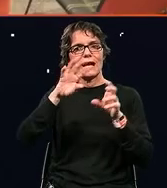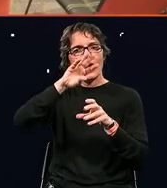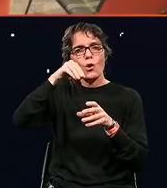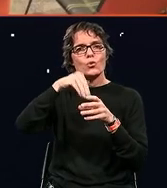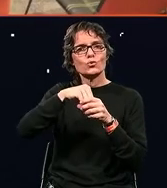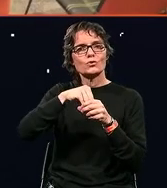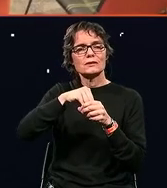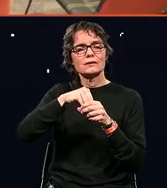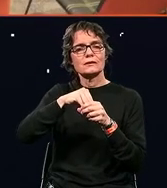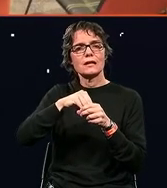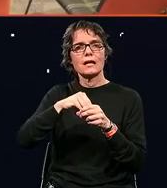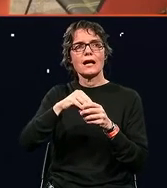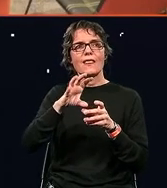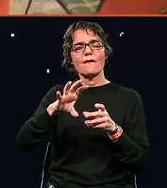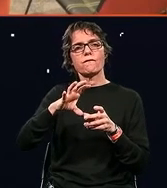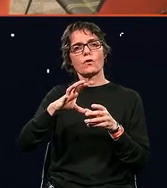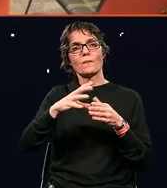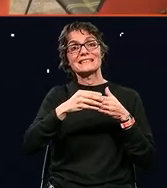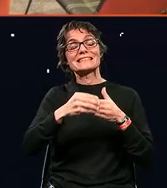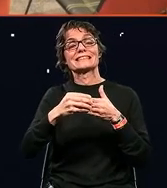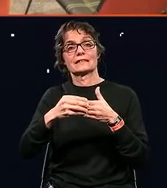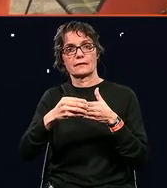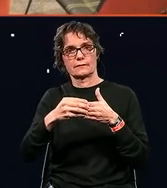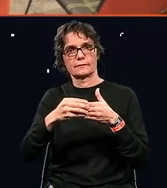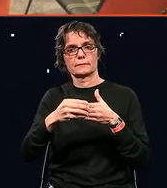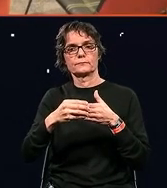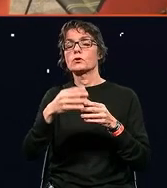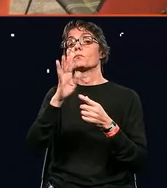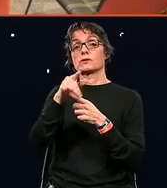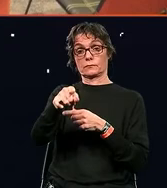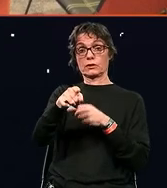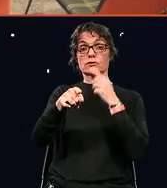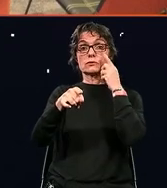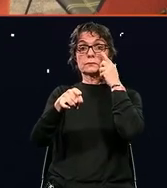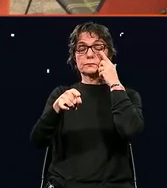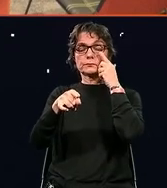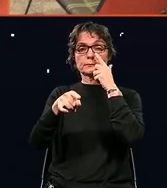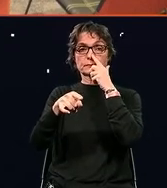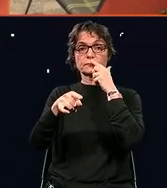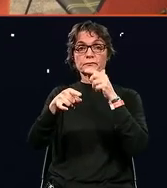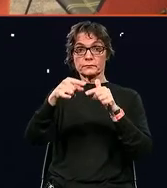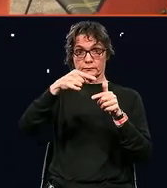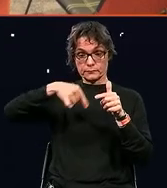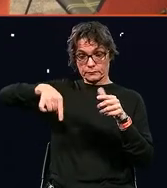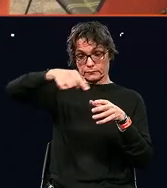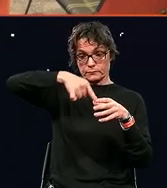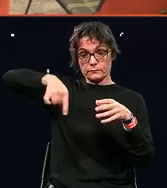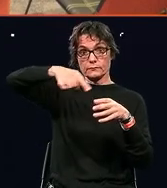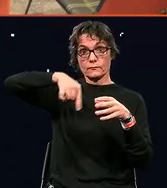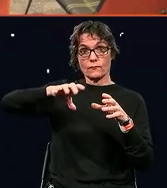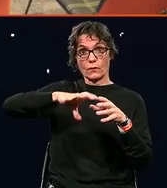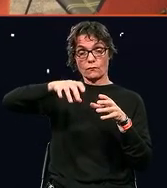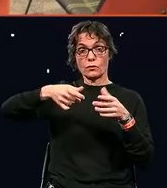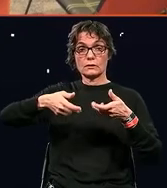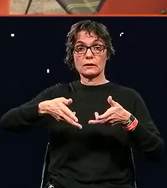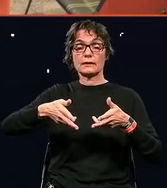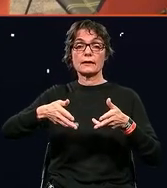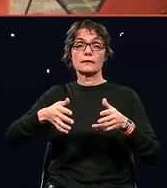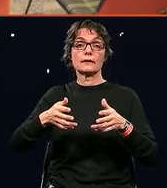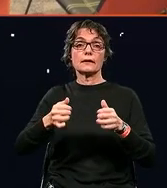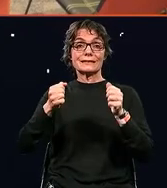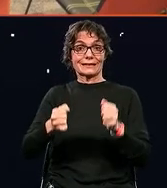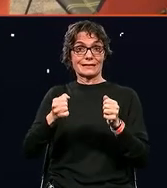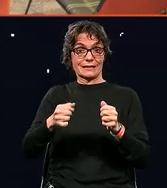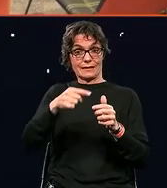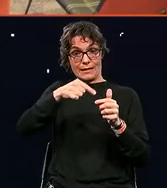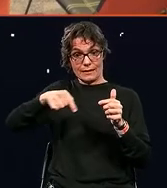way that we lead. So here's an example of a big management meeting for a telco, where they